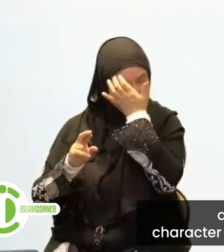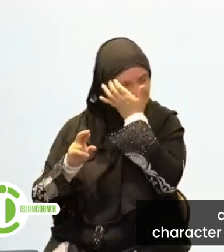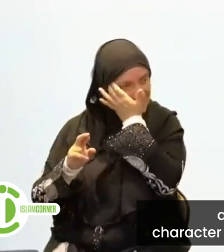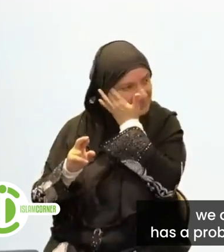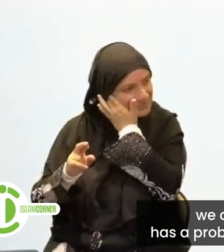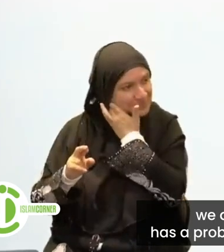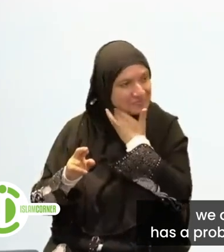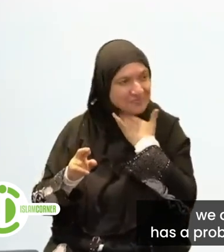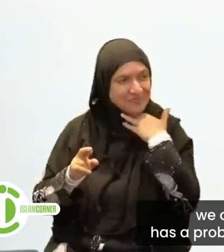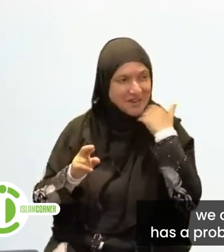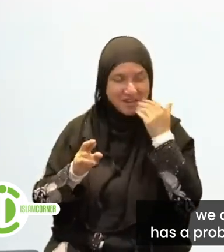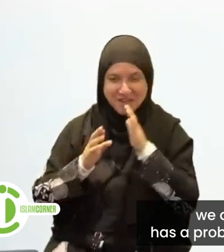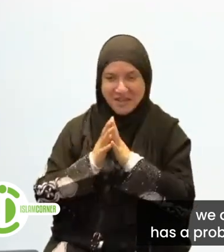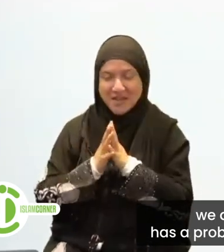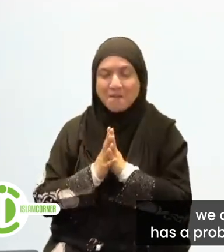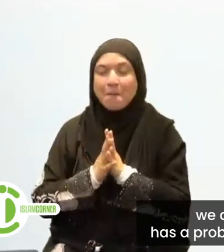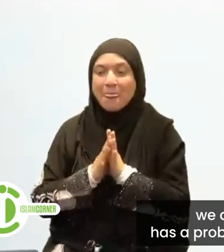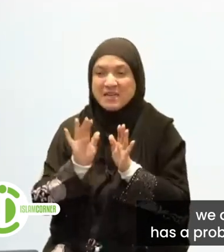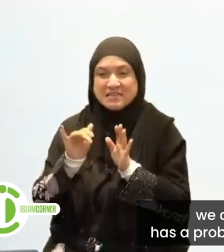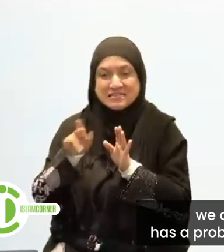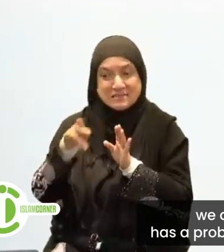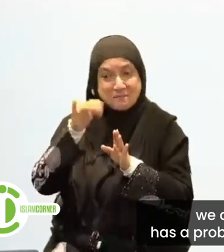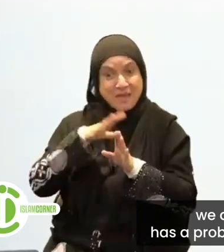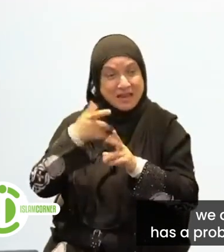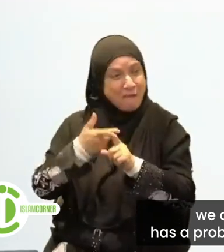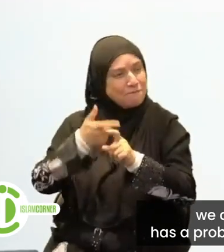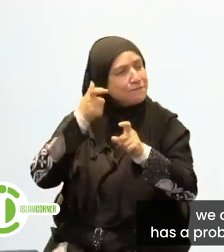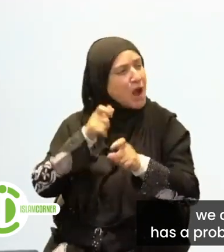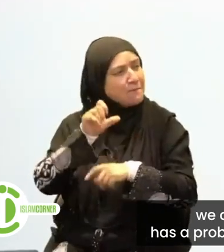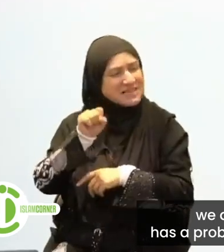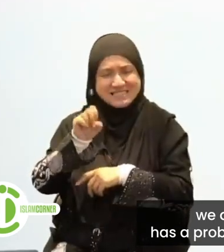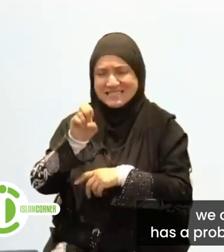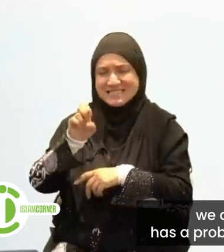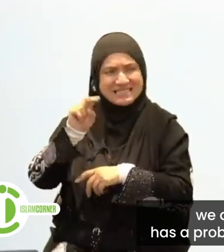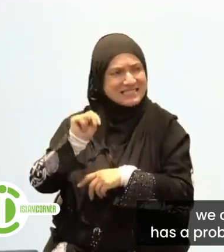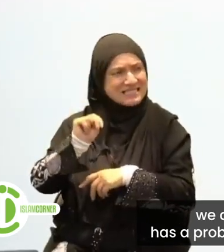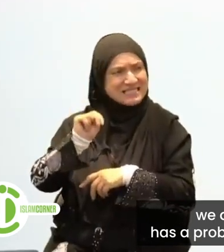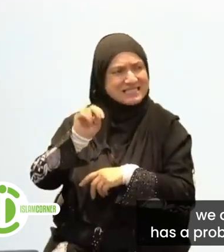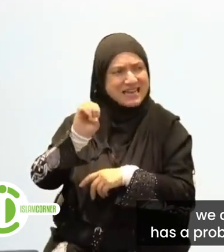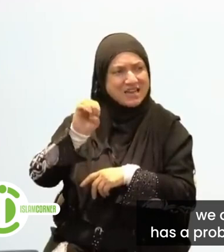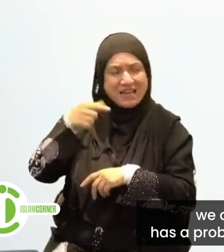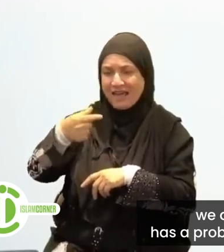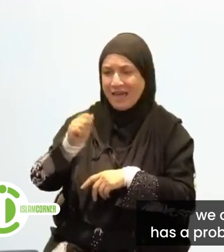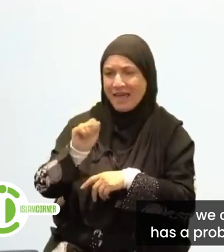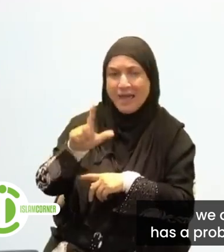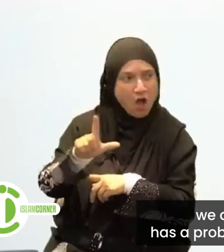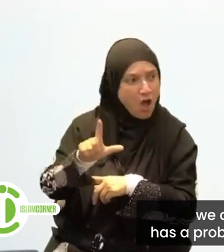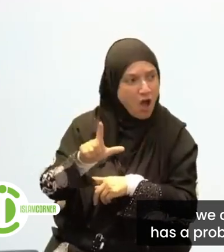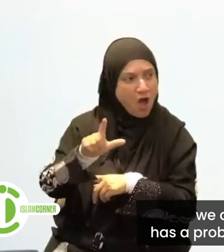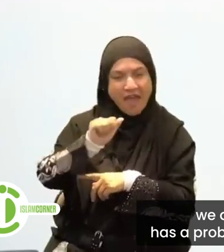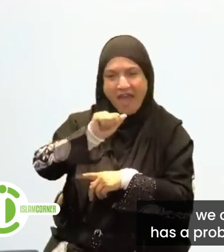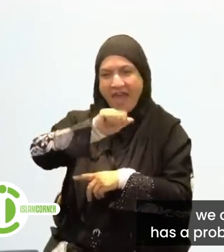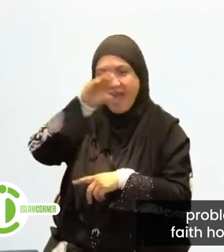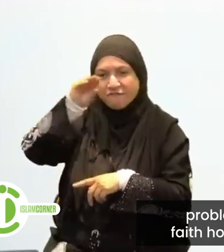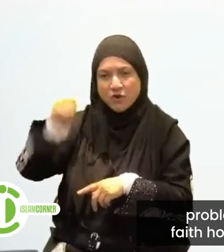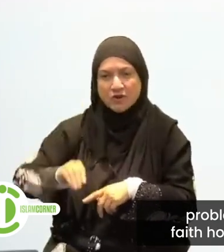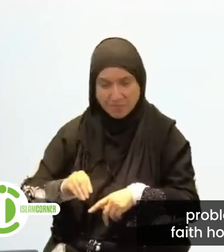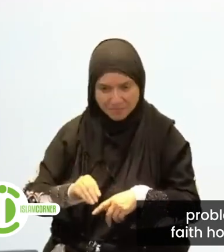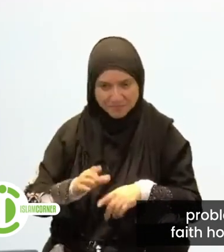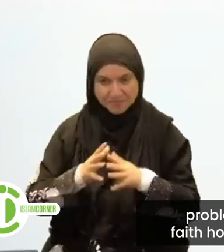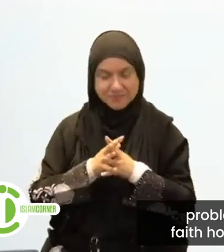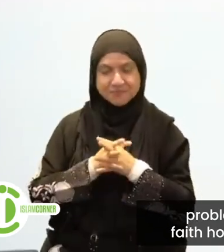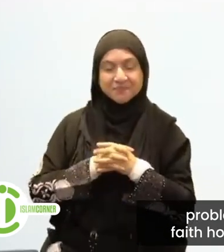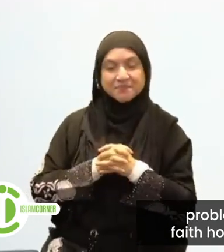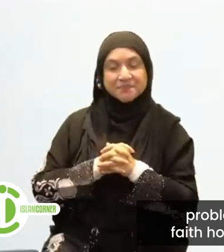to our commitments. We don't have the problem. If someone has a problem with us living that way, that's not our